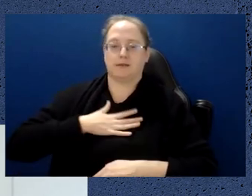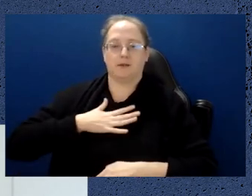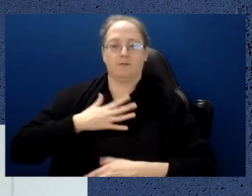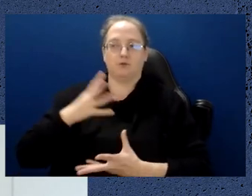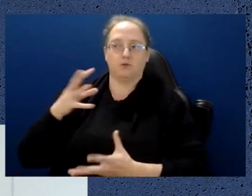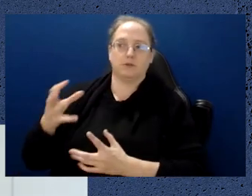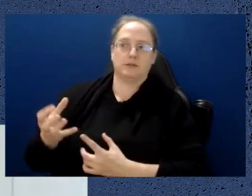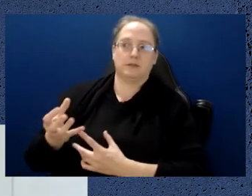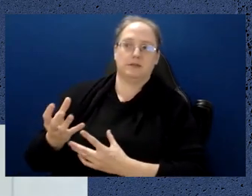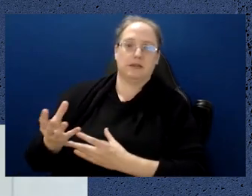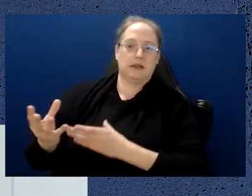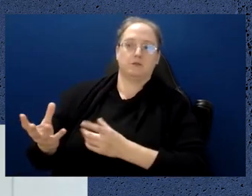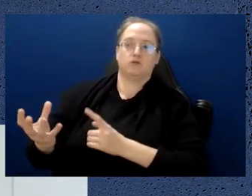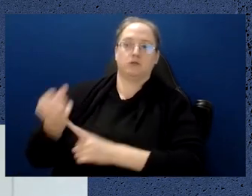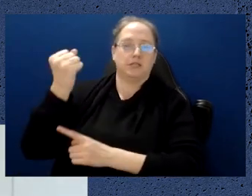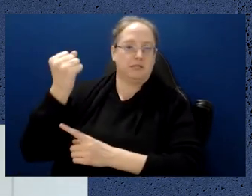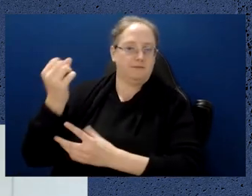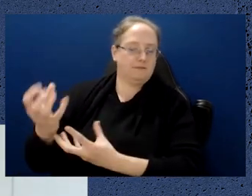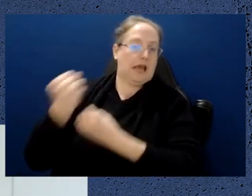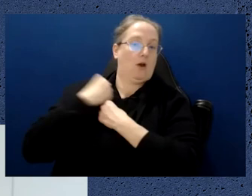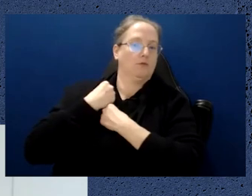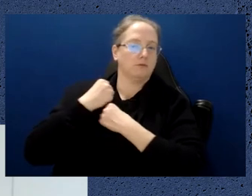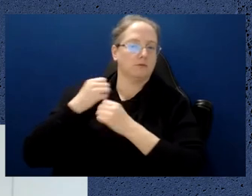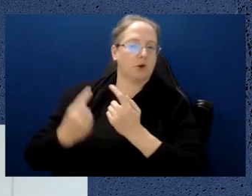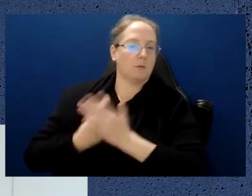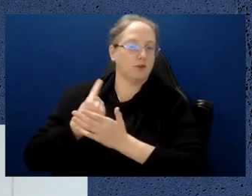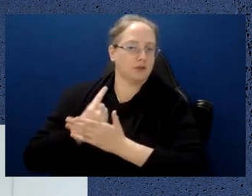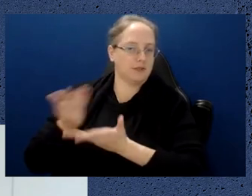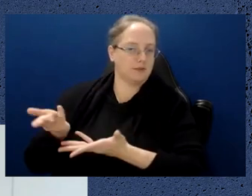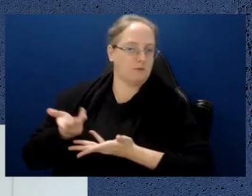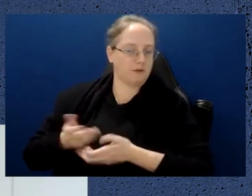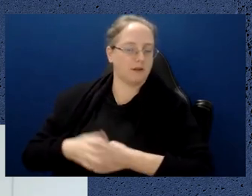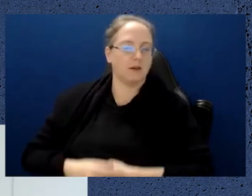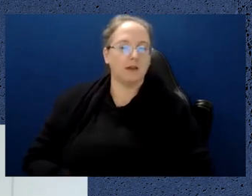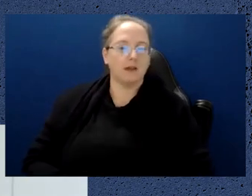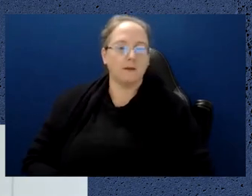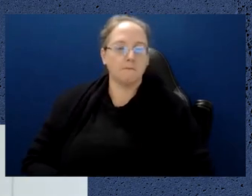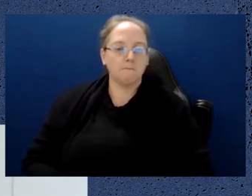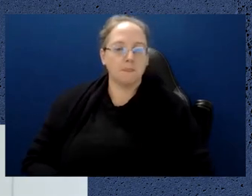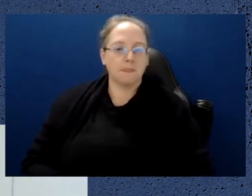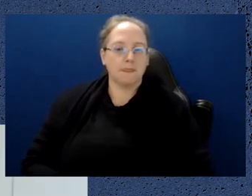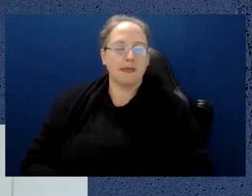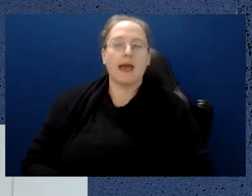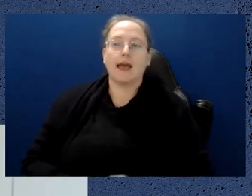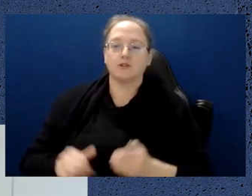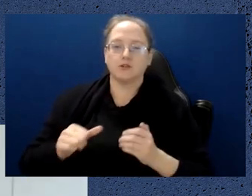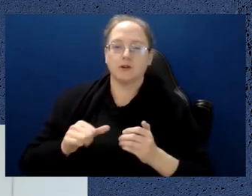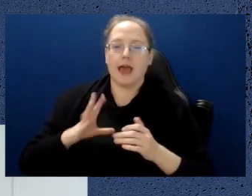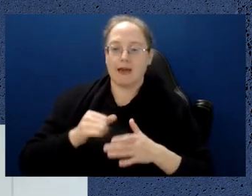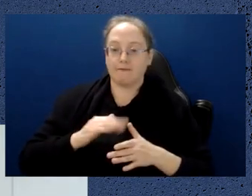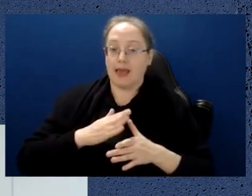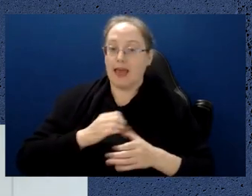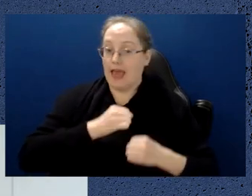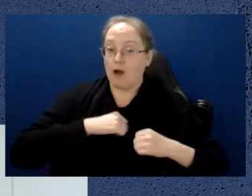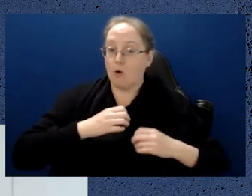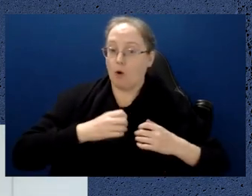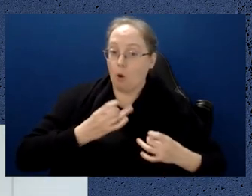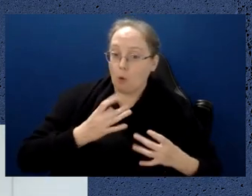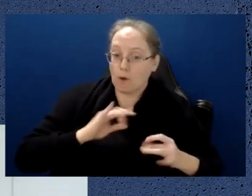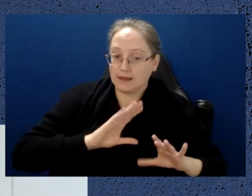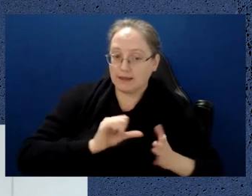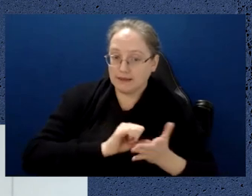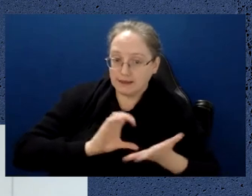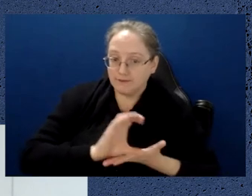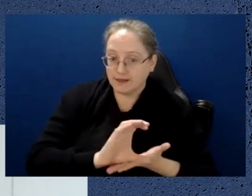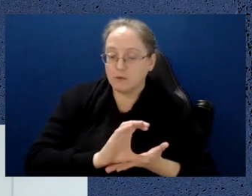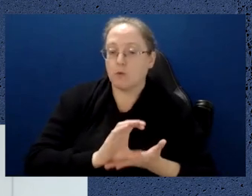opportunities and really build that build on that initial investment and really target where we can add value into the